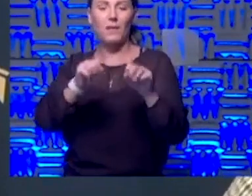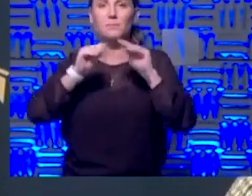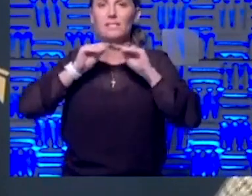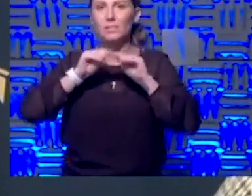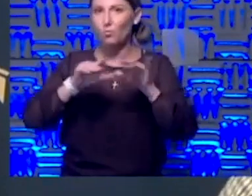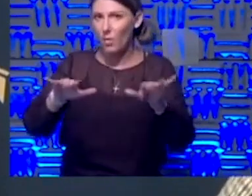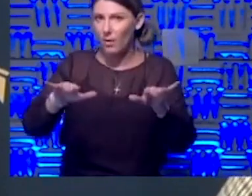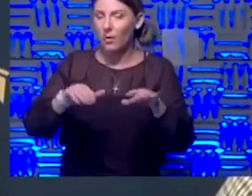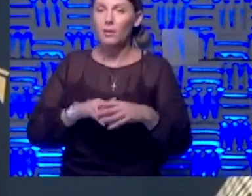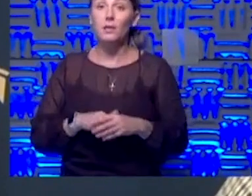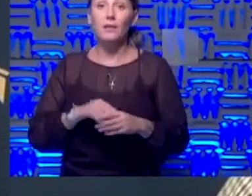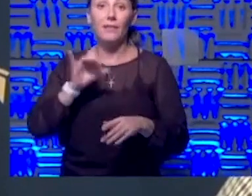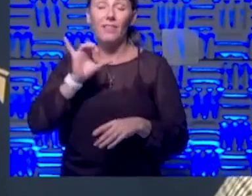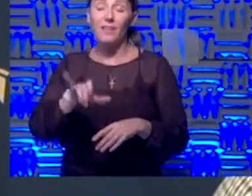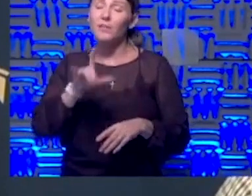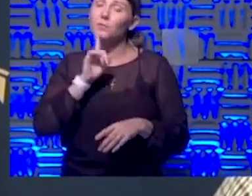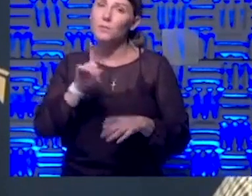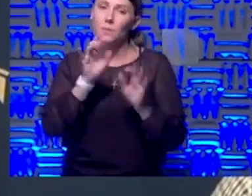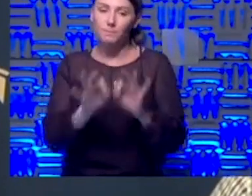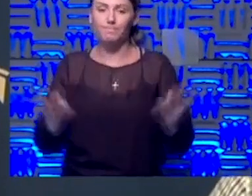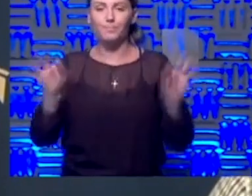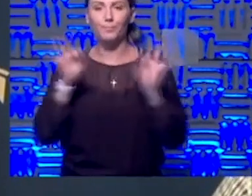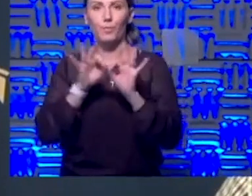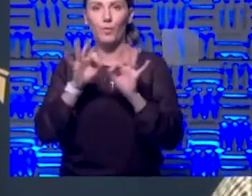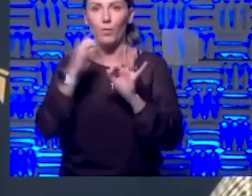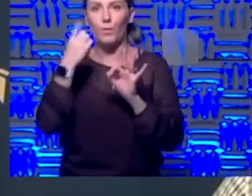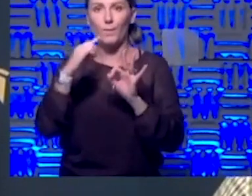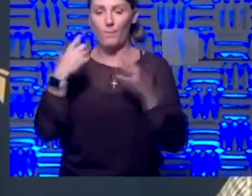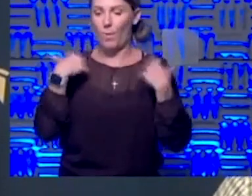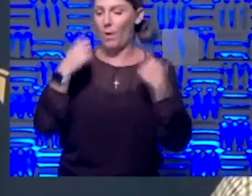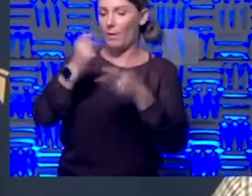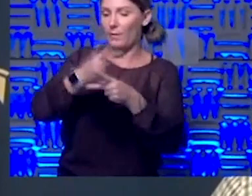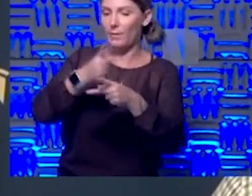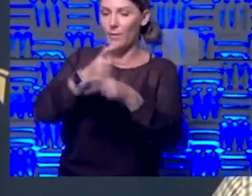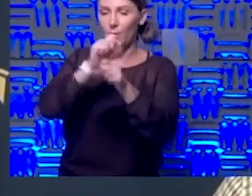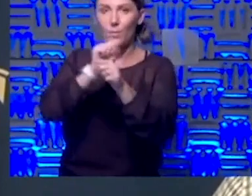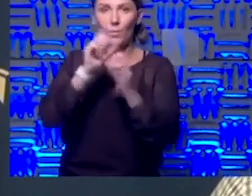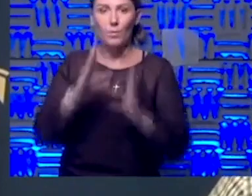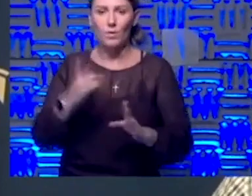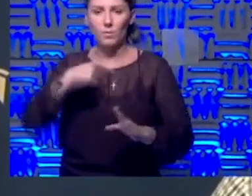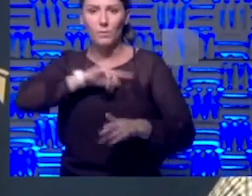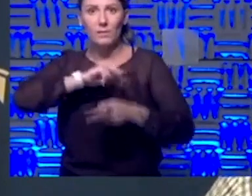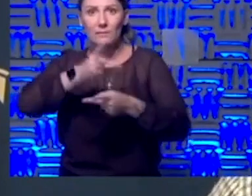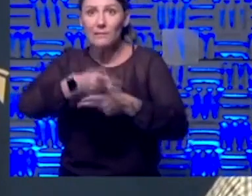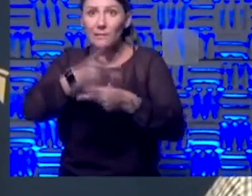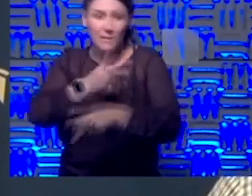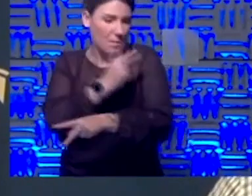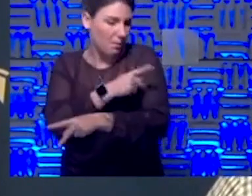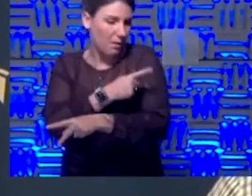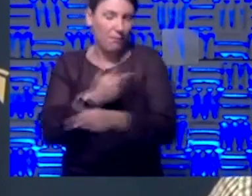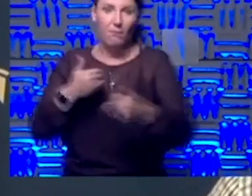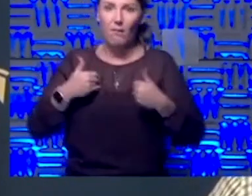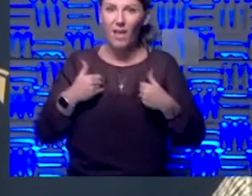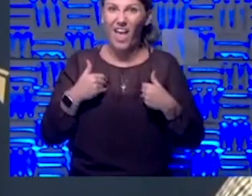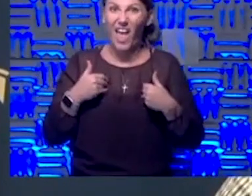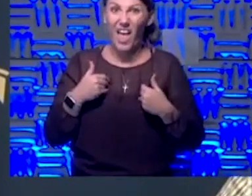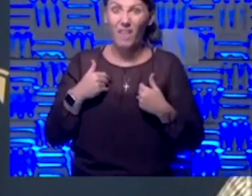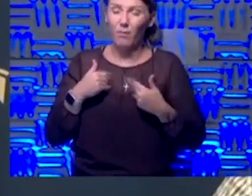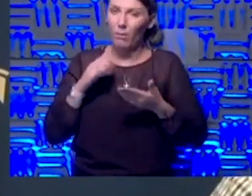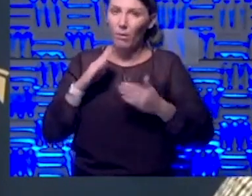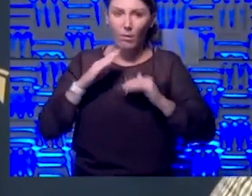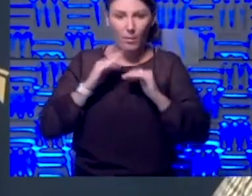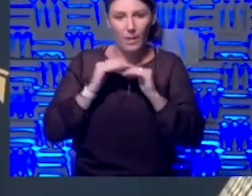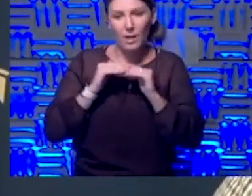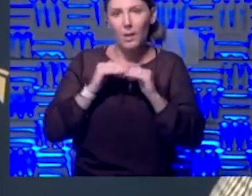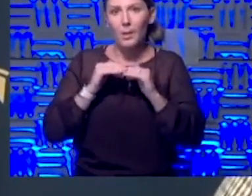it. And that's what's really critical for health care workers is we take care of patients who have little to no immune system who,